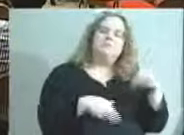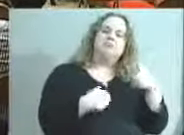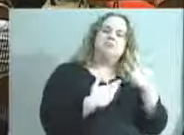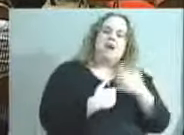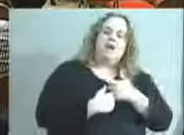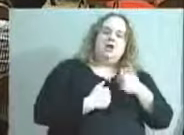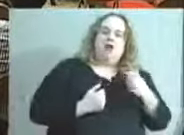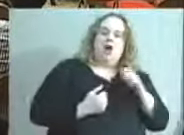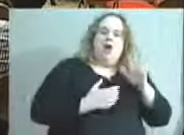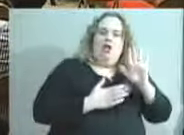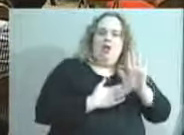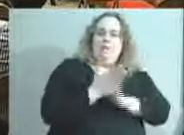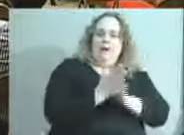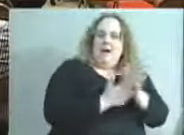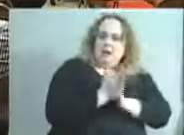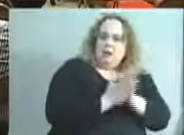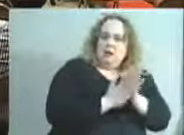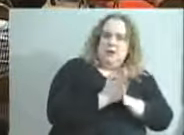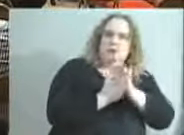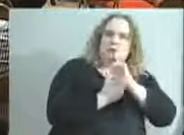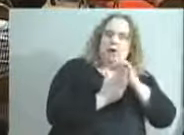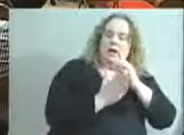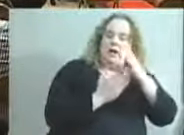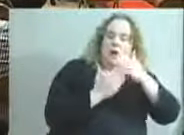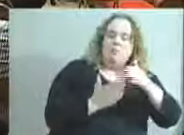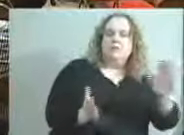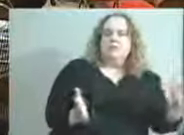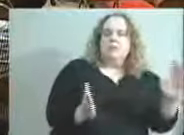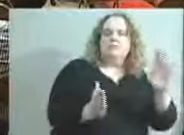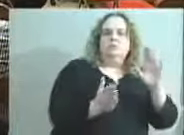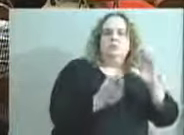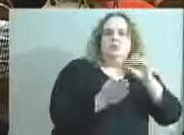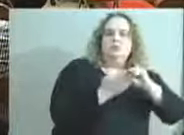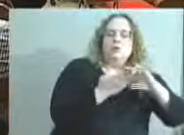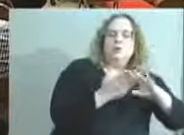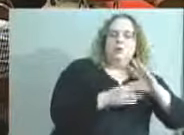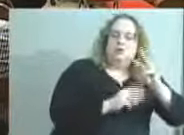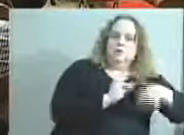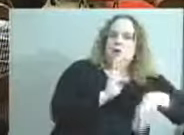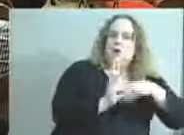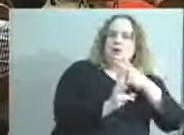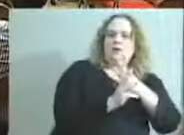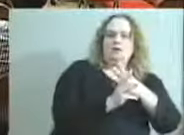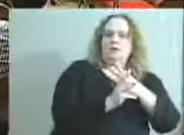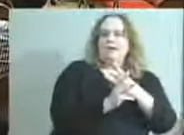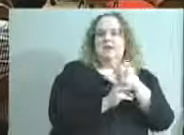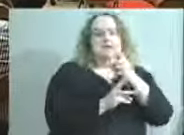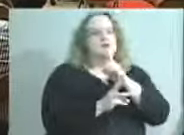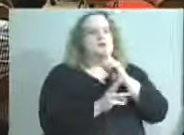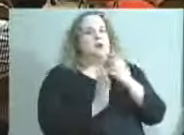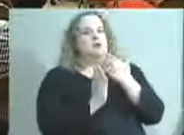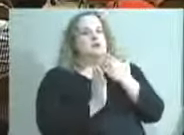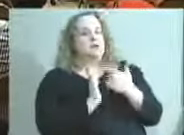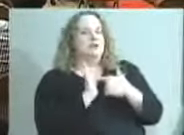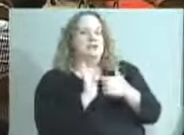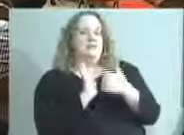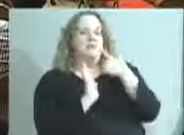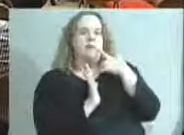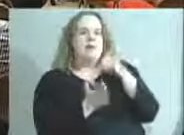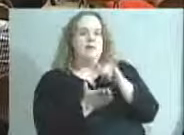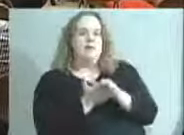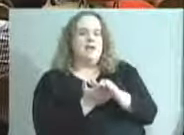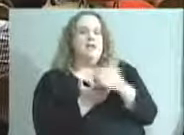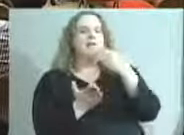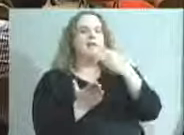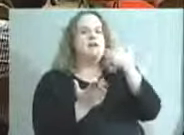students. It opens up worlds and horizons to them, and Kyle McCune was just a great example of that. So thanks